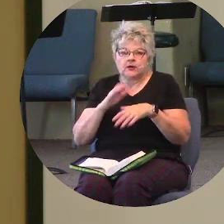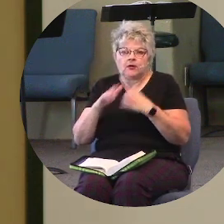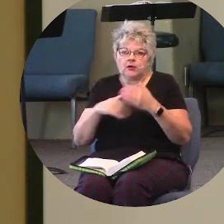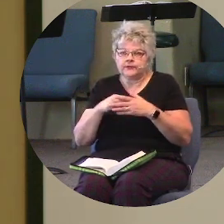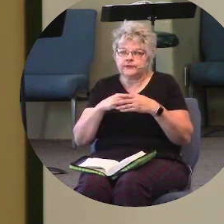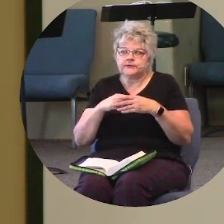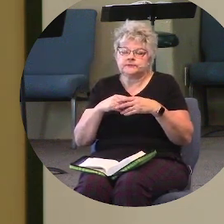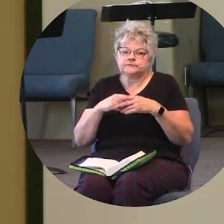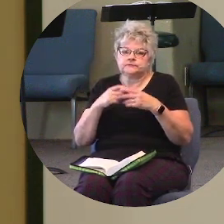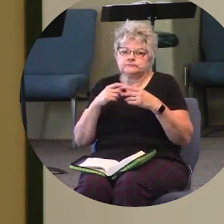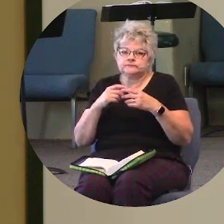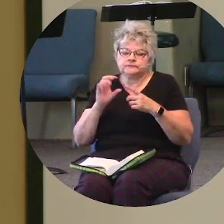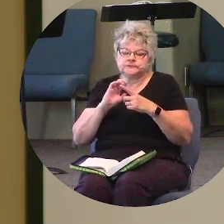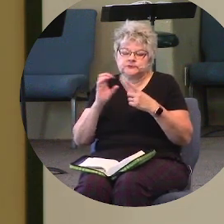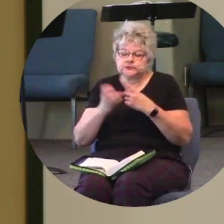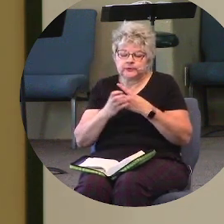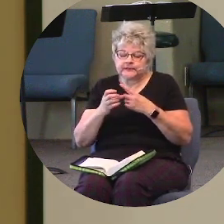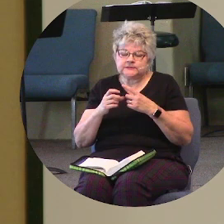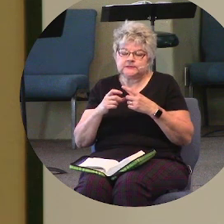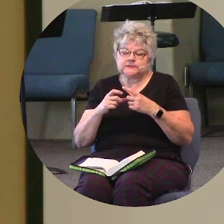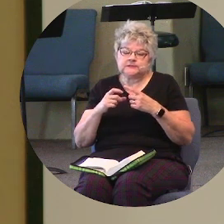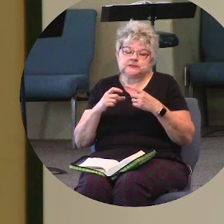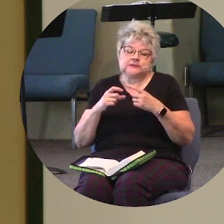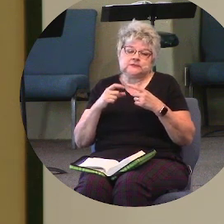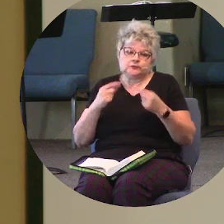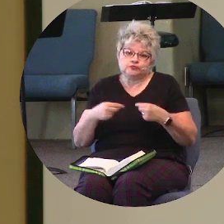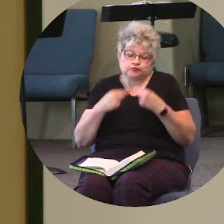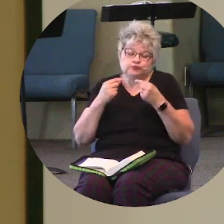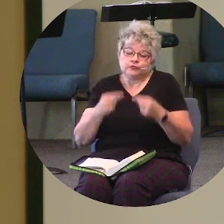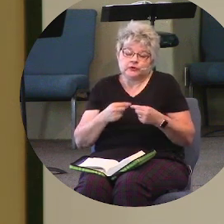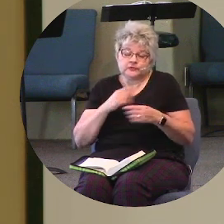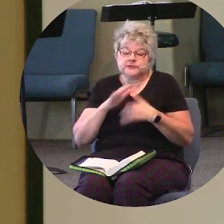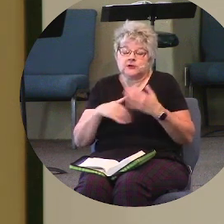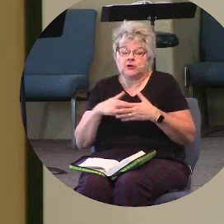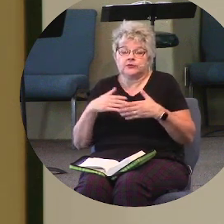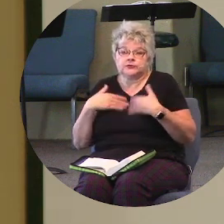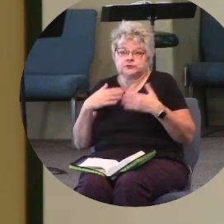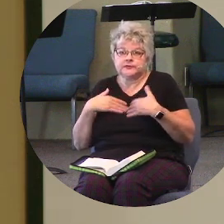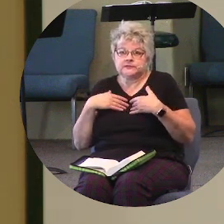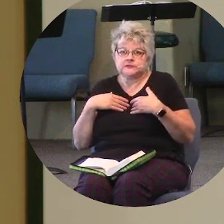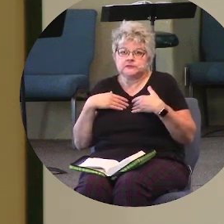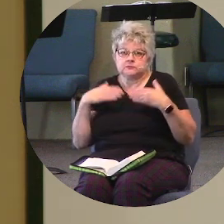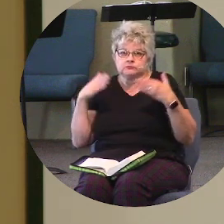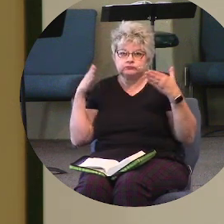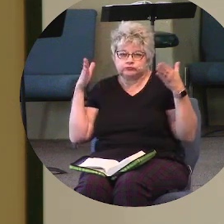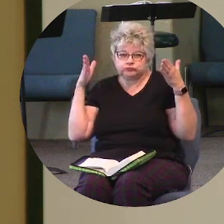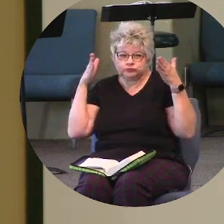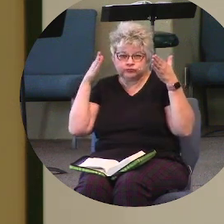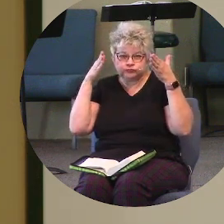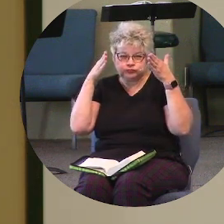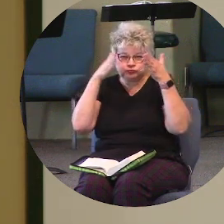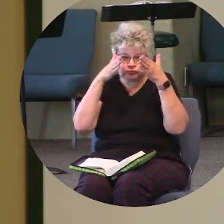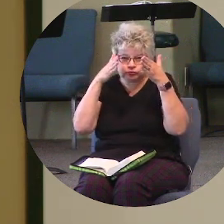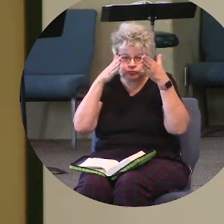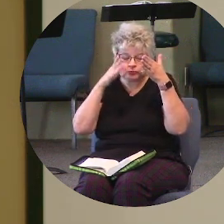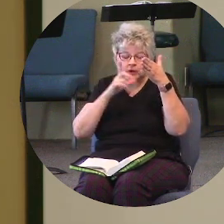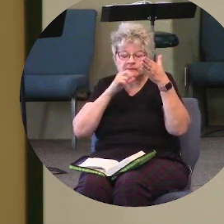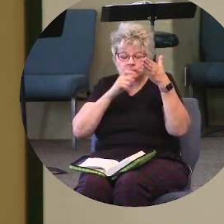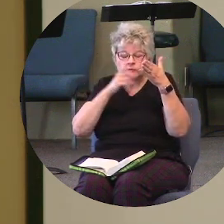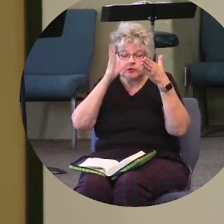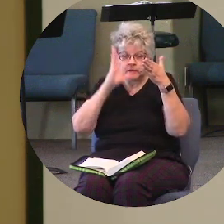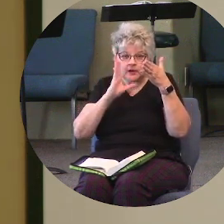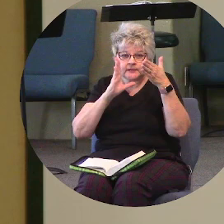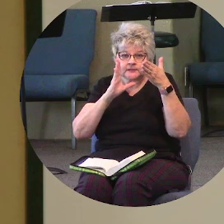and even all the joys, that it's so laser-focused on who God is and what